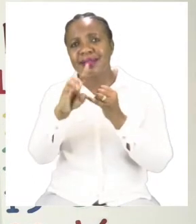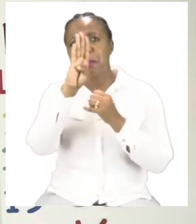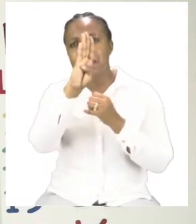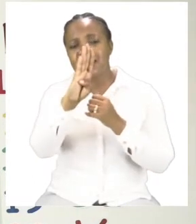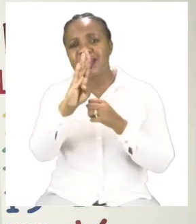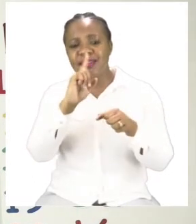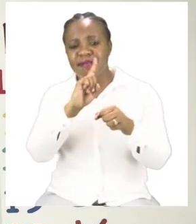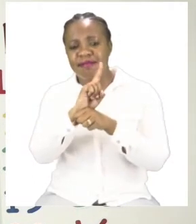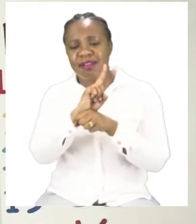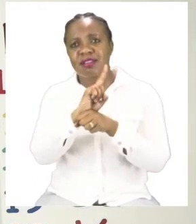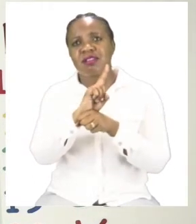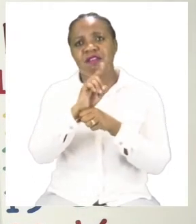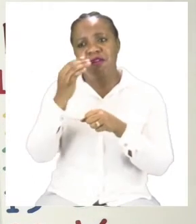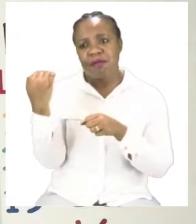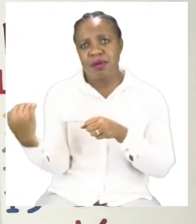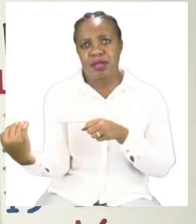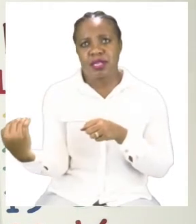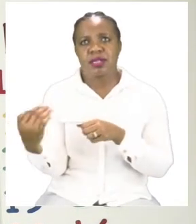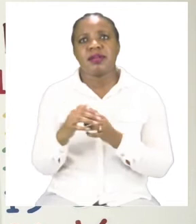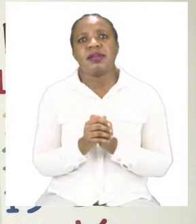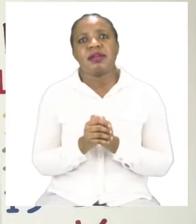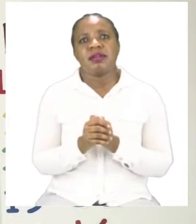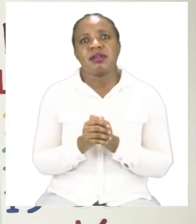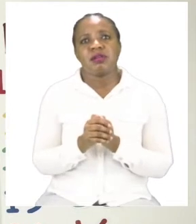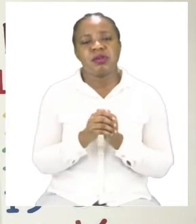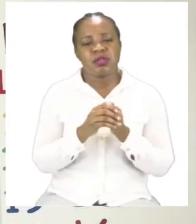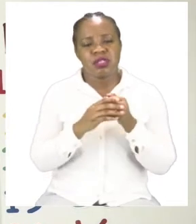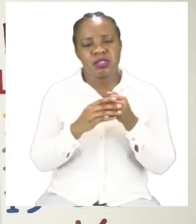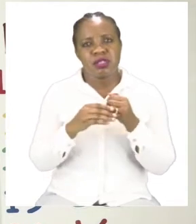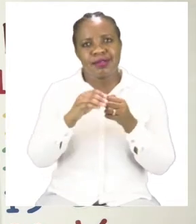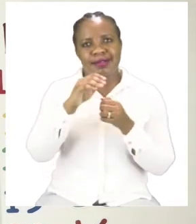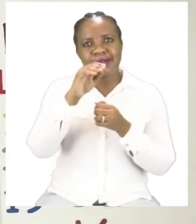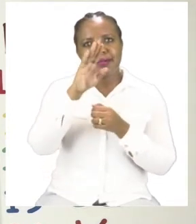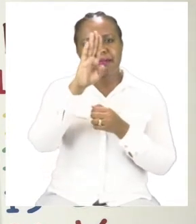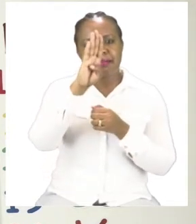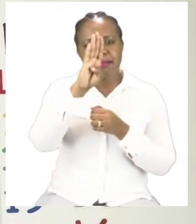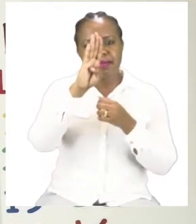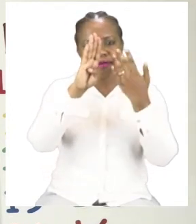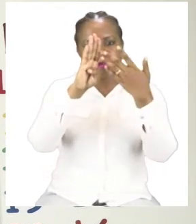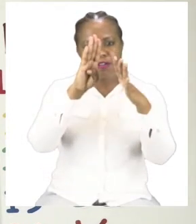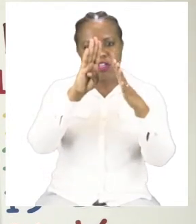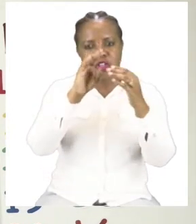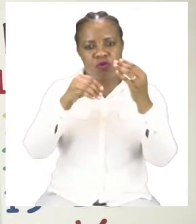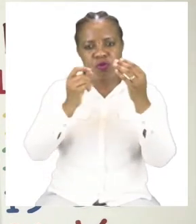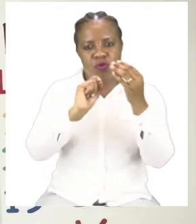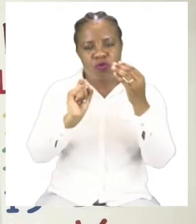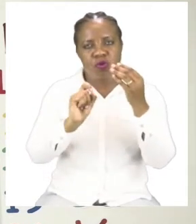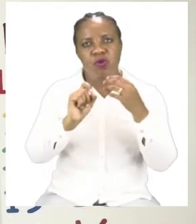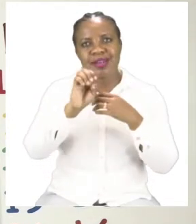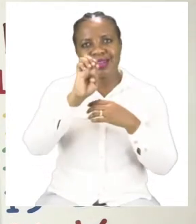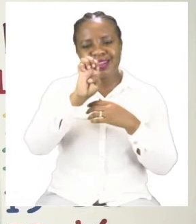So all we need to fill in now is our A and